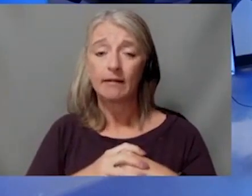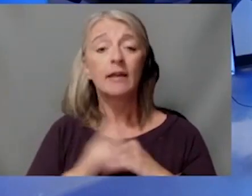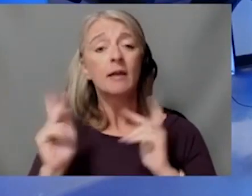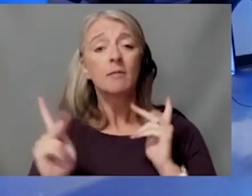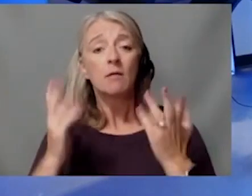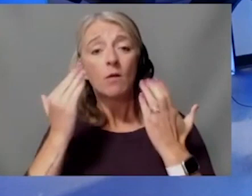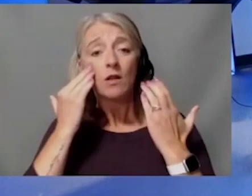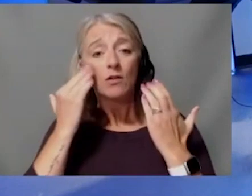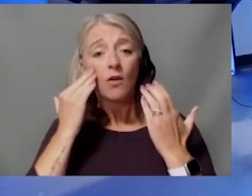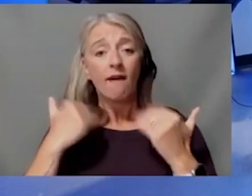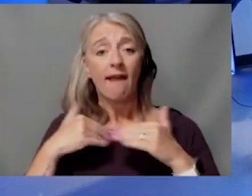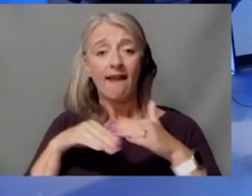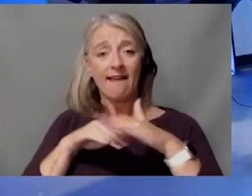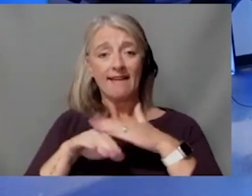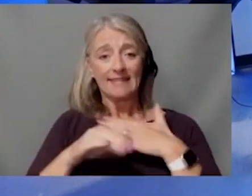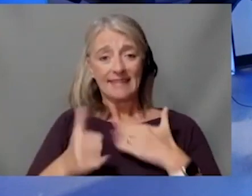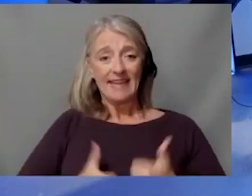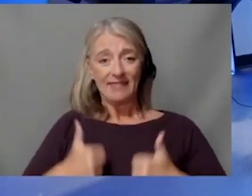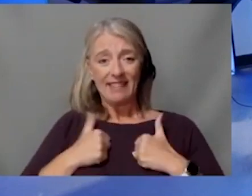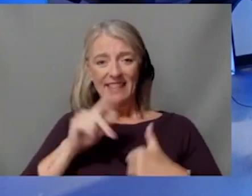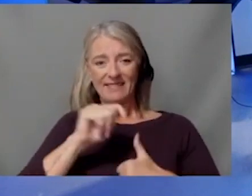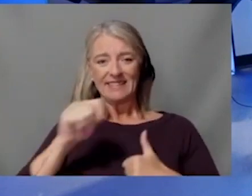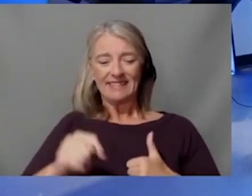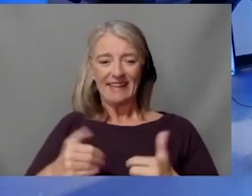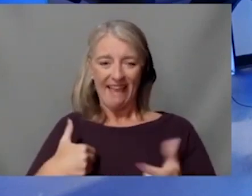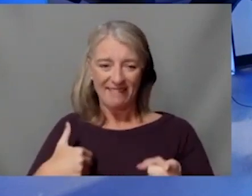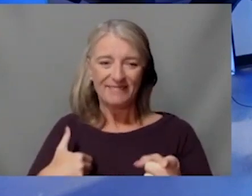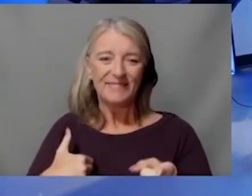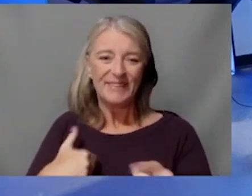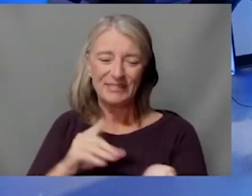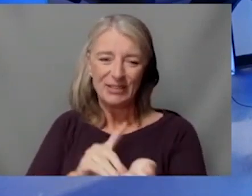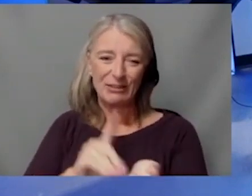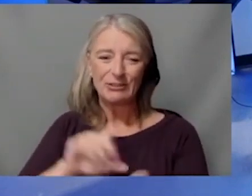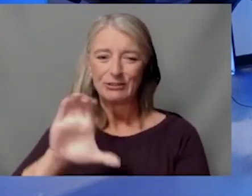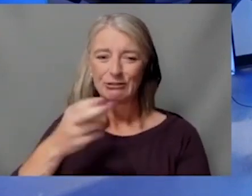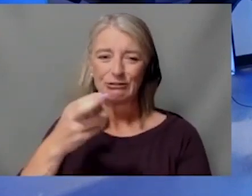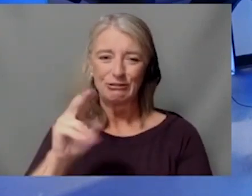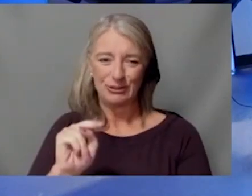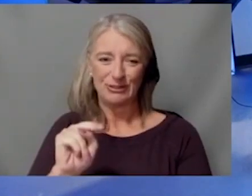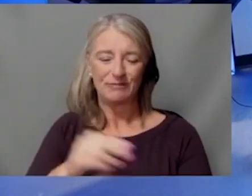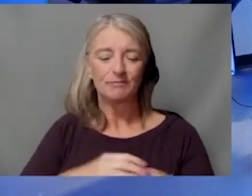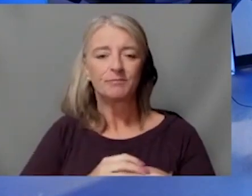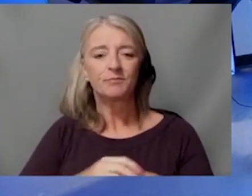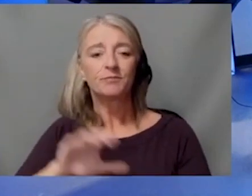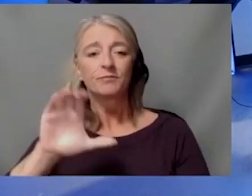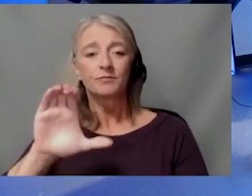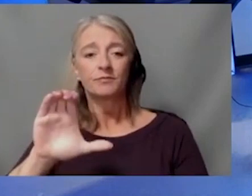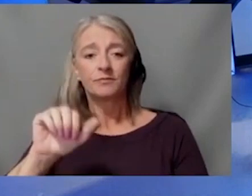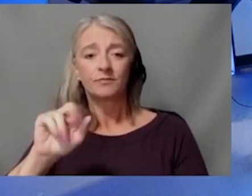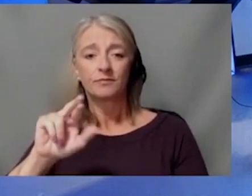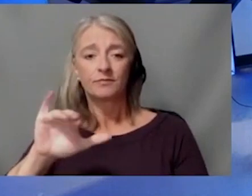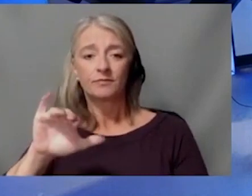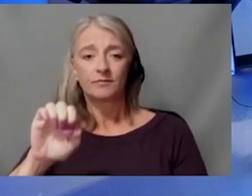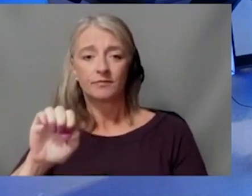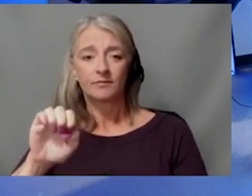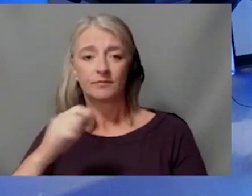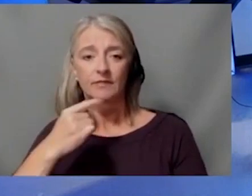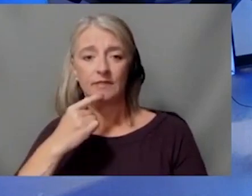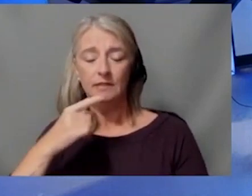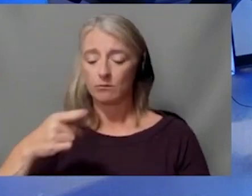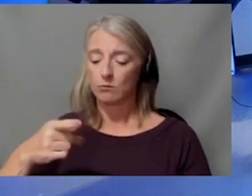like they do. And that's really good news. Kerry wants to know, and we talked about Proton for children. And Dr. Jensen, you mentioned that Children's Mercy